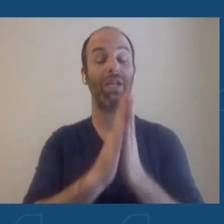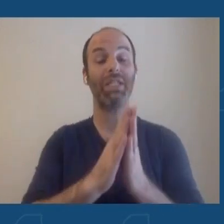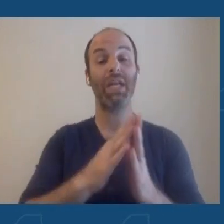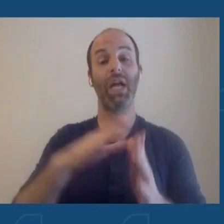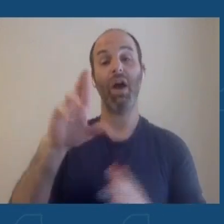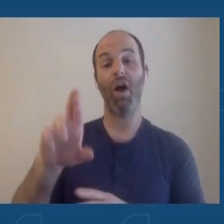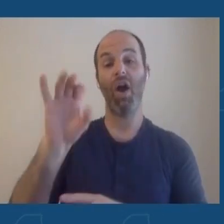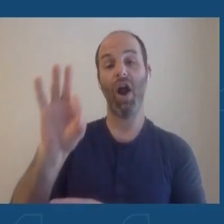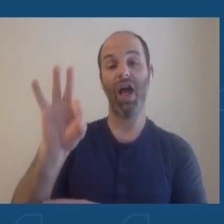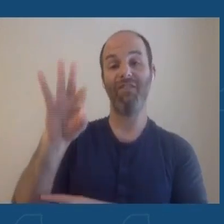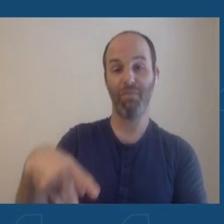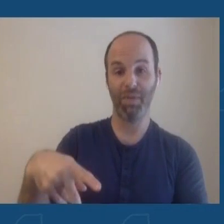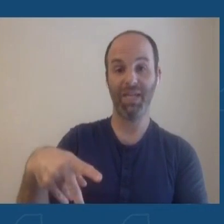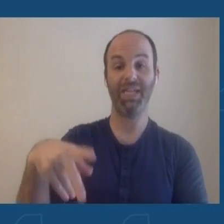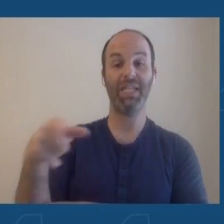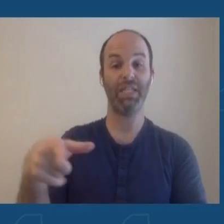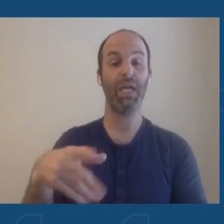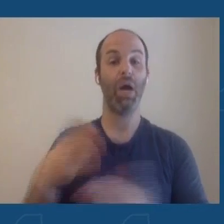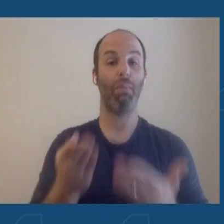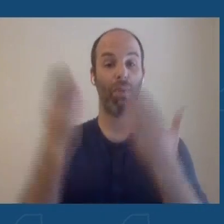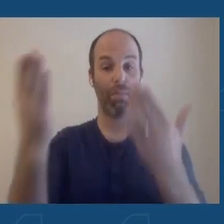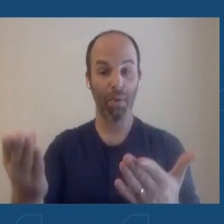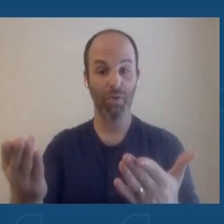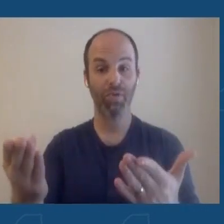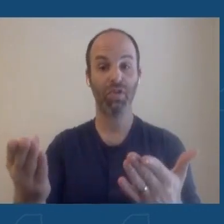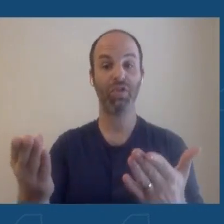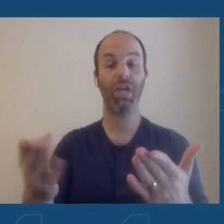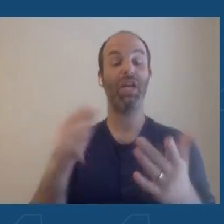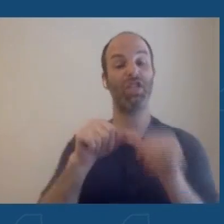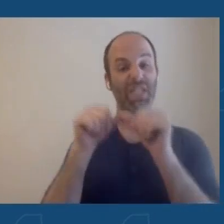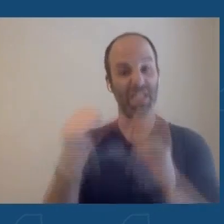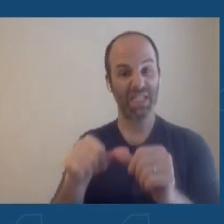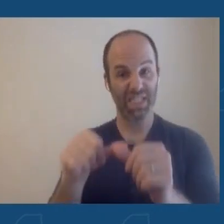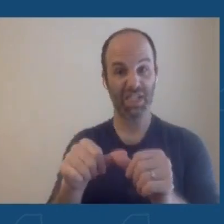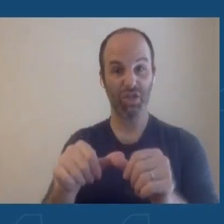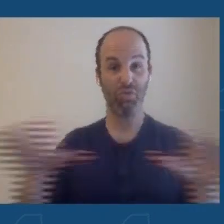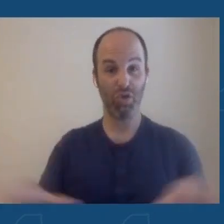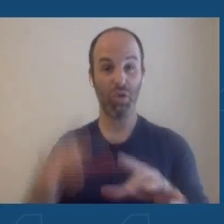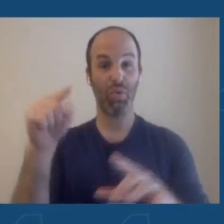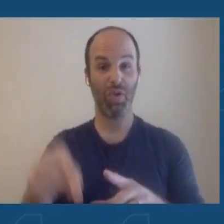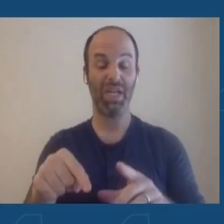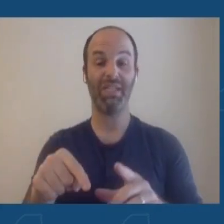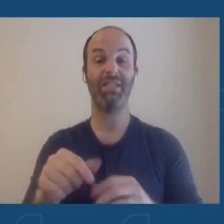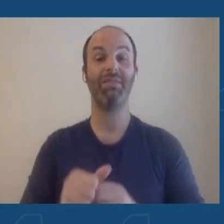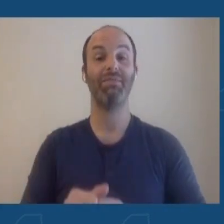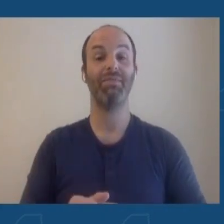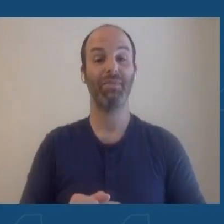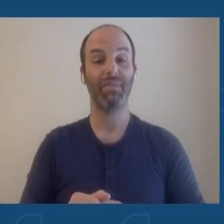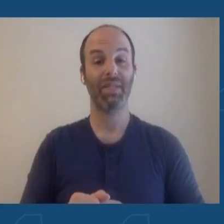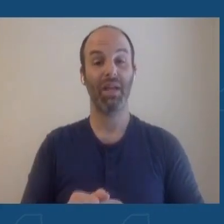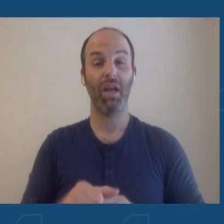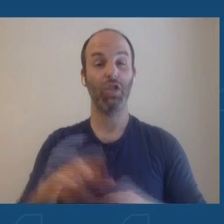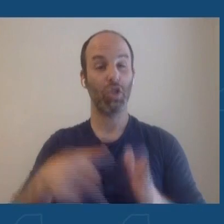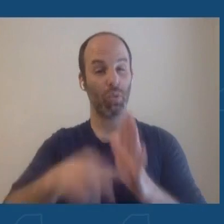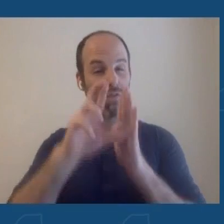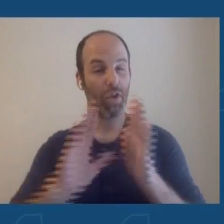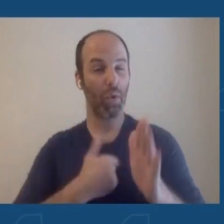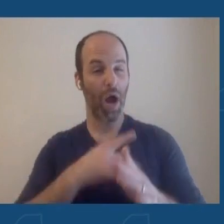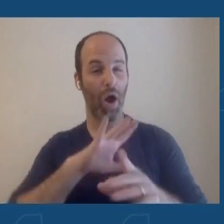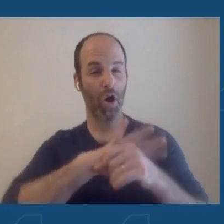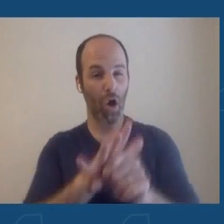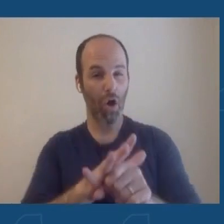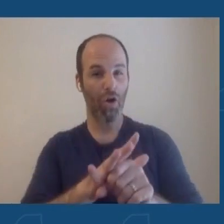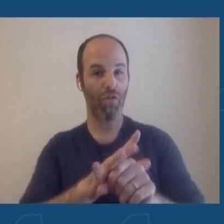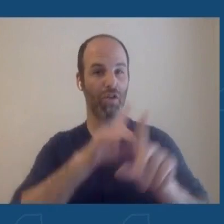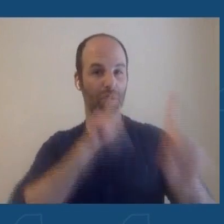continue moving this after action review forward, specifically to review our COVID response, identify strengths, best